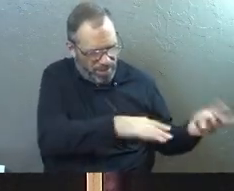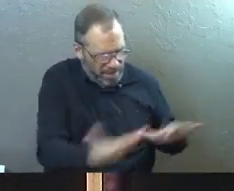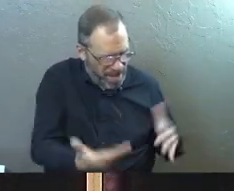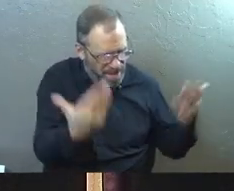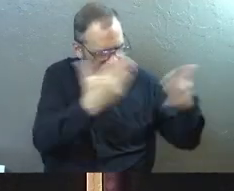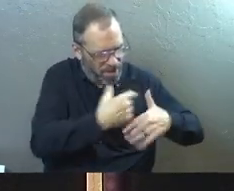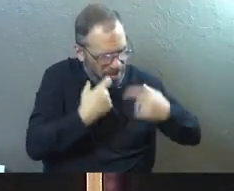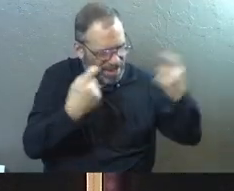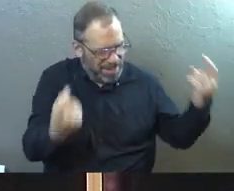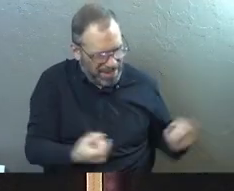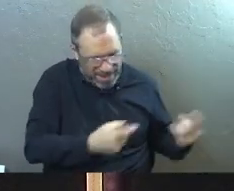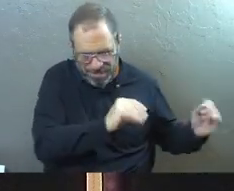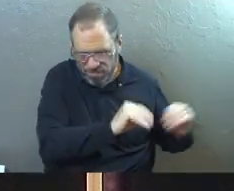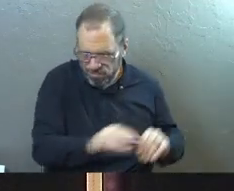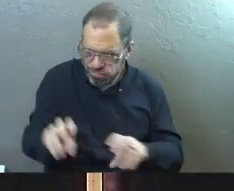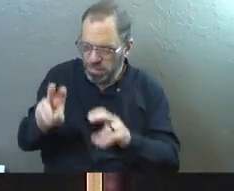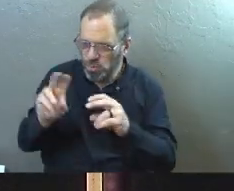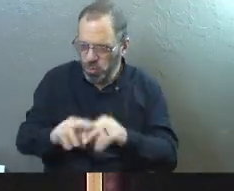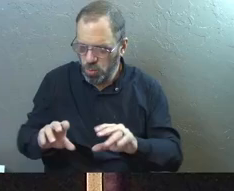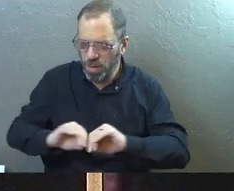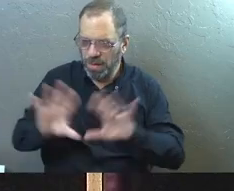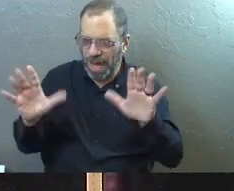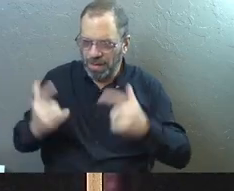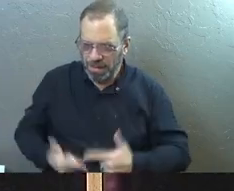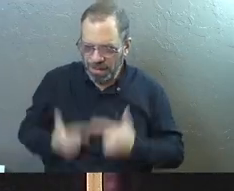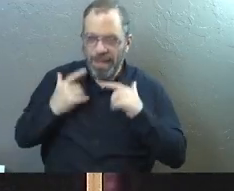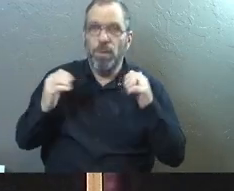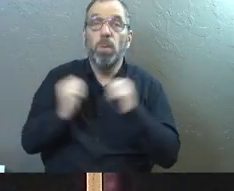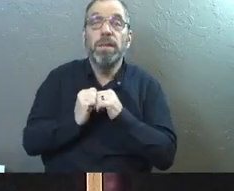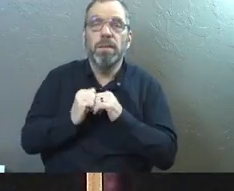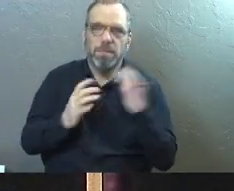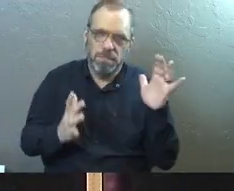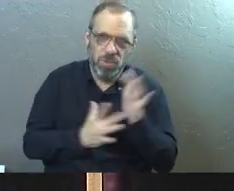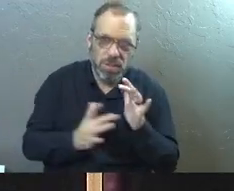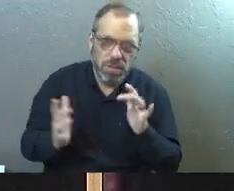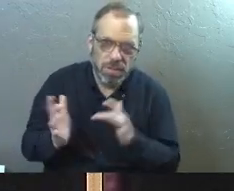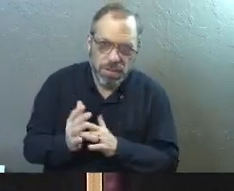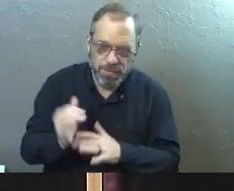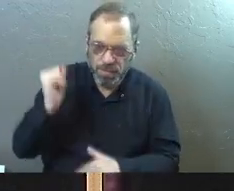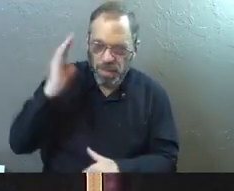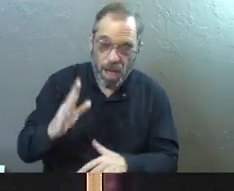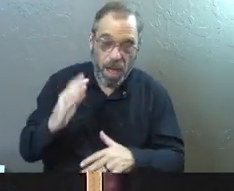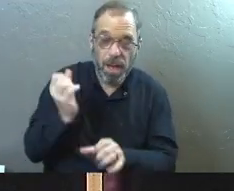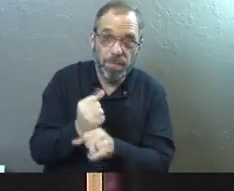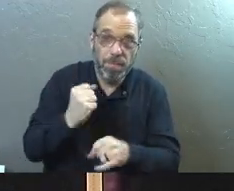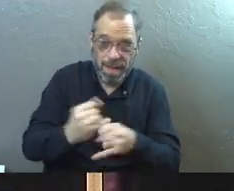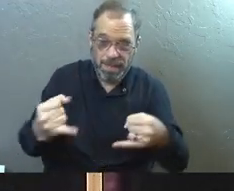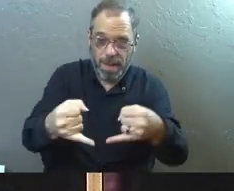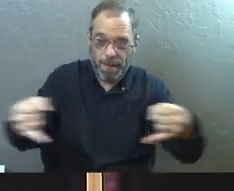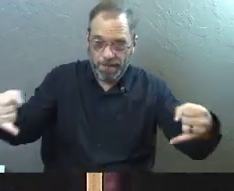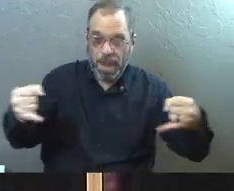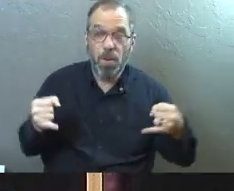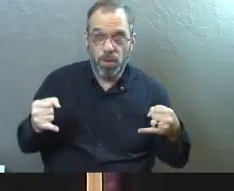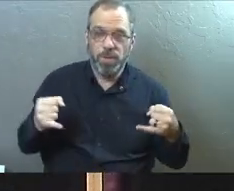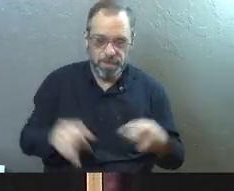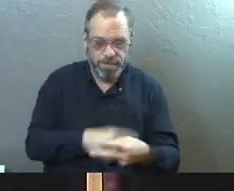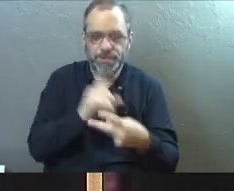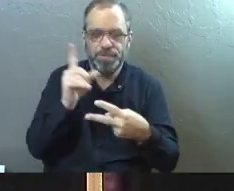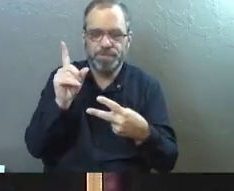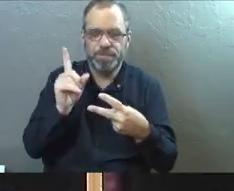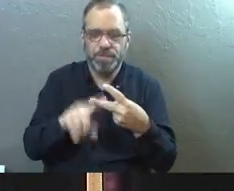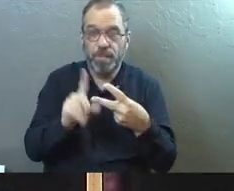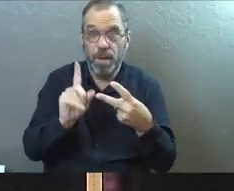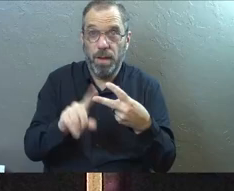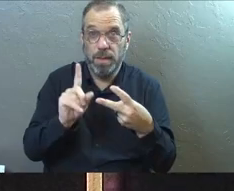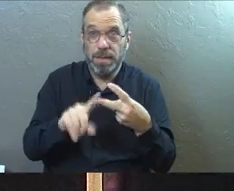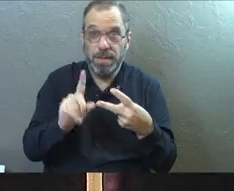and sin and into light and eternal life with Jesus. God builds barriers and he does it for us. The second thing that